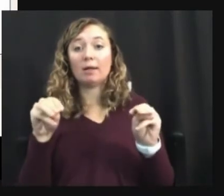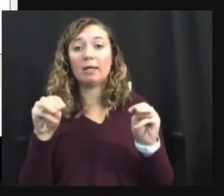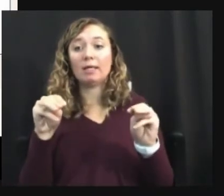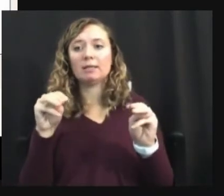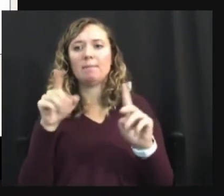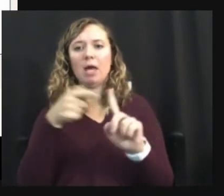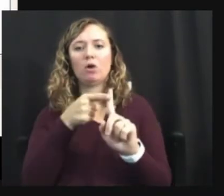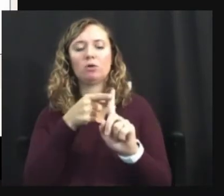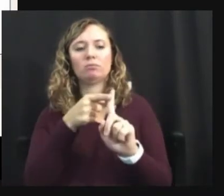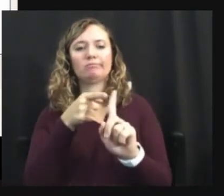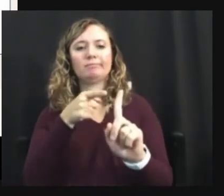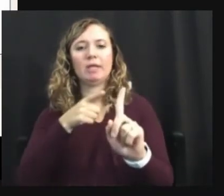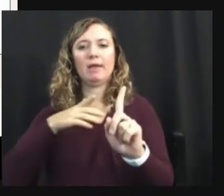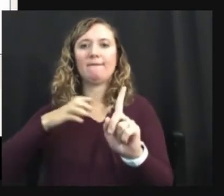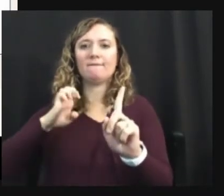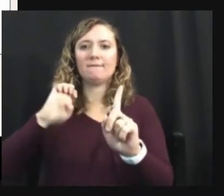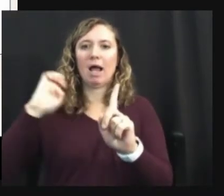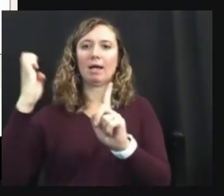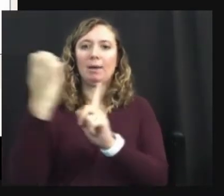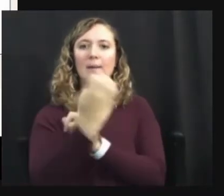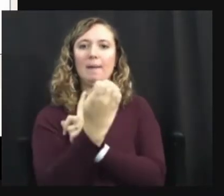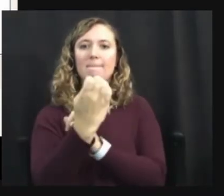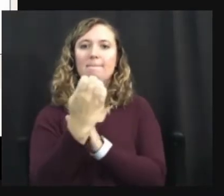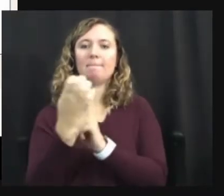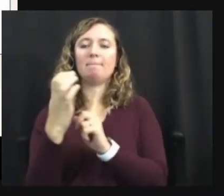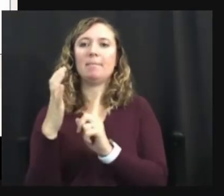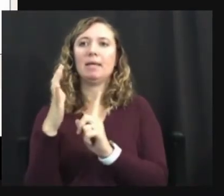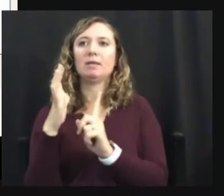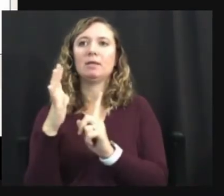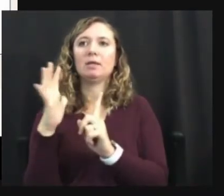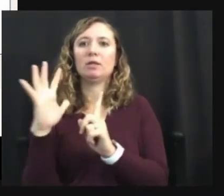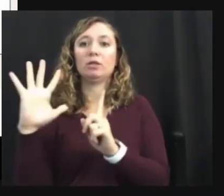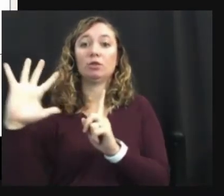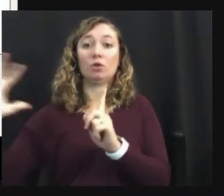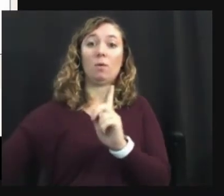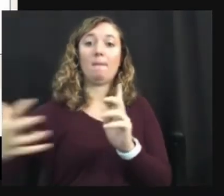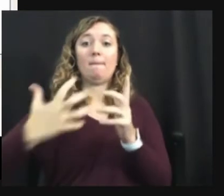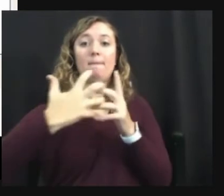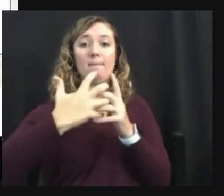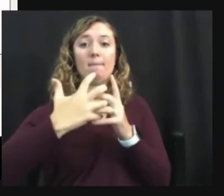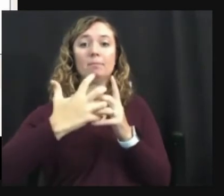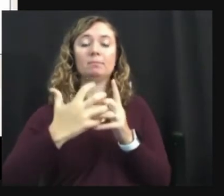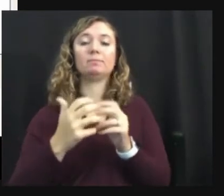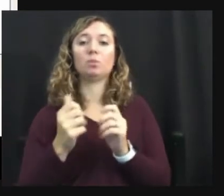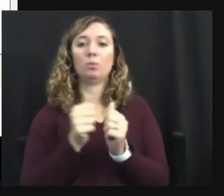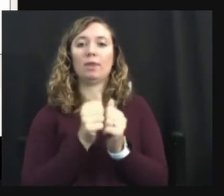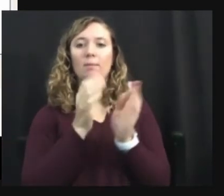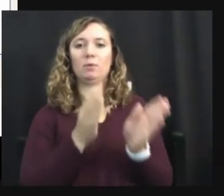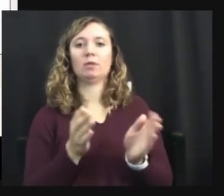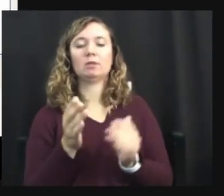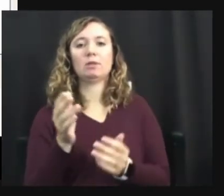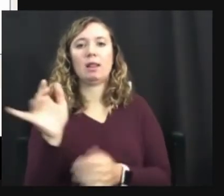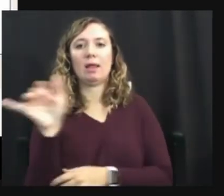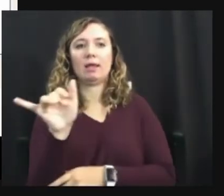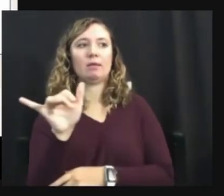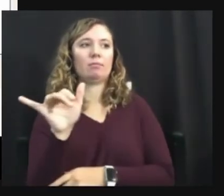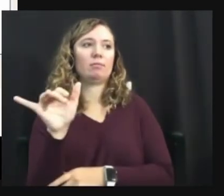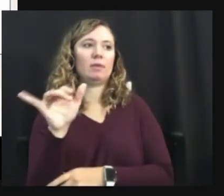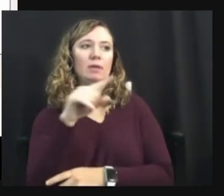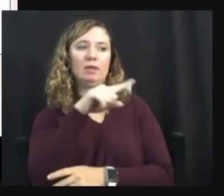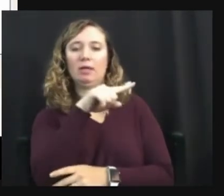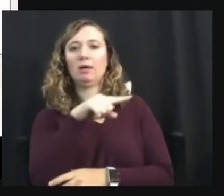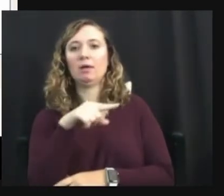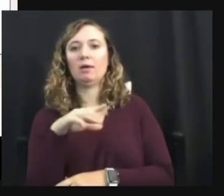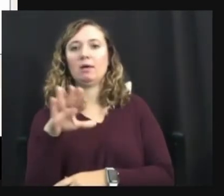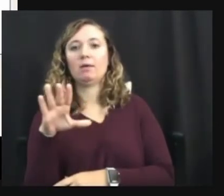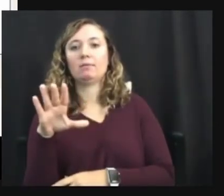adjusting the environment to adapt to the person. So in the case of the, um, the comic strip here, um,